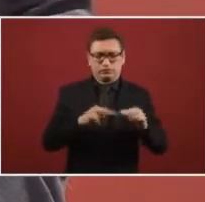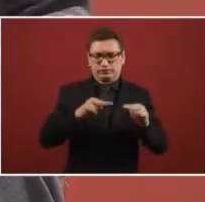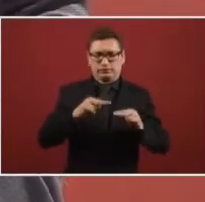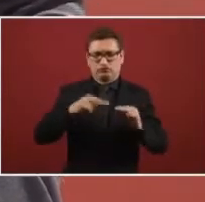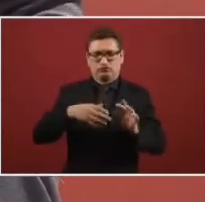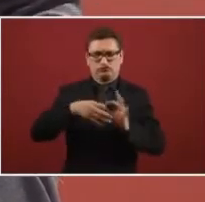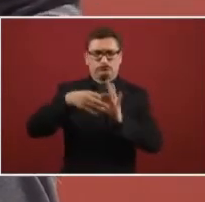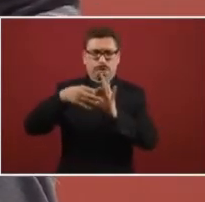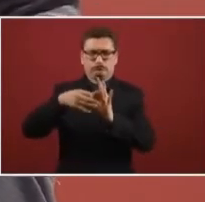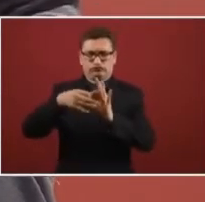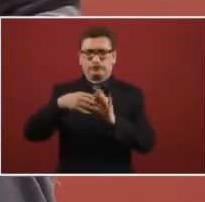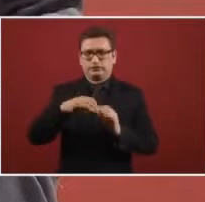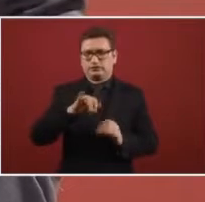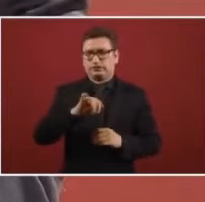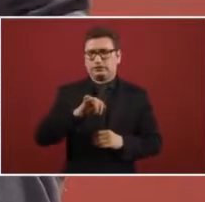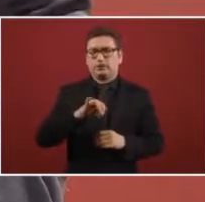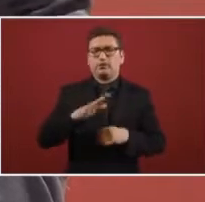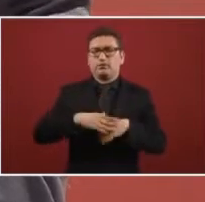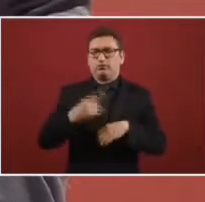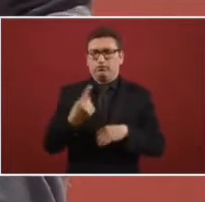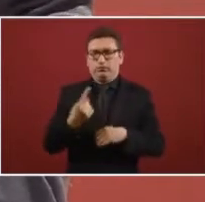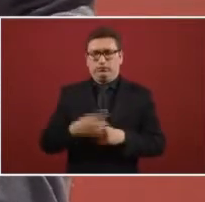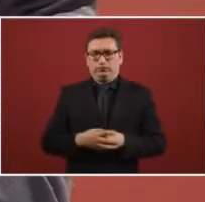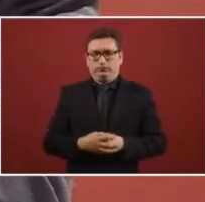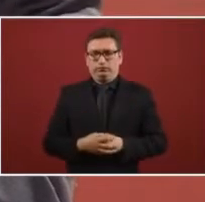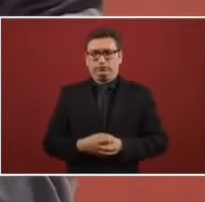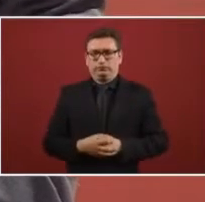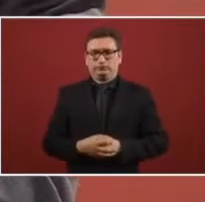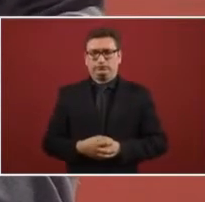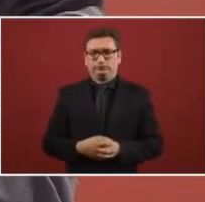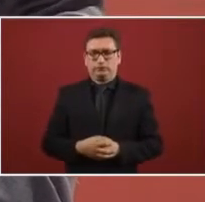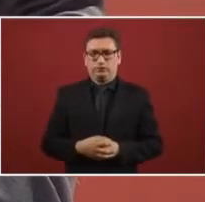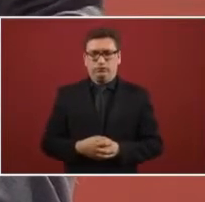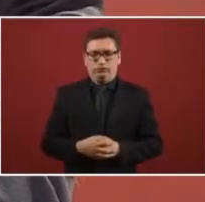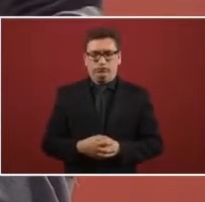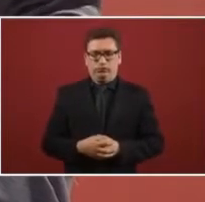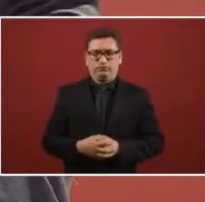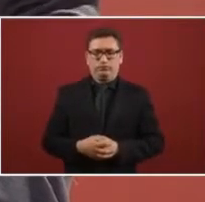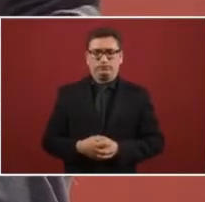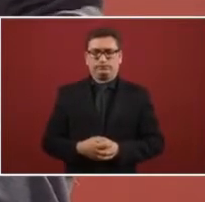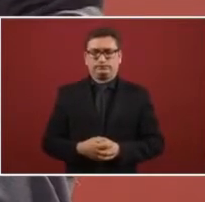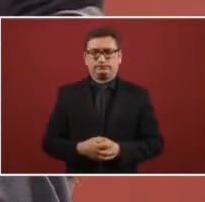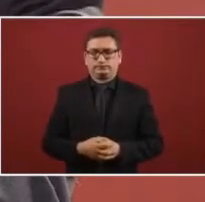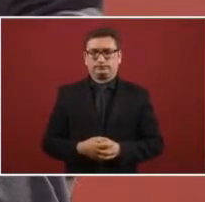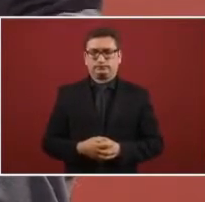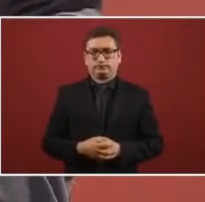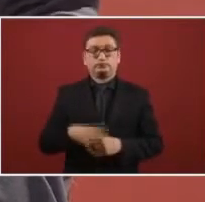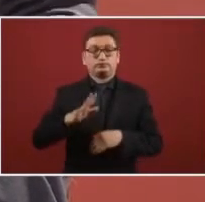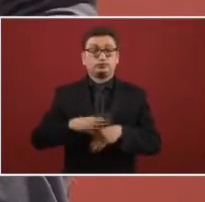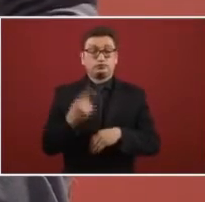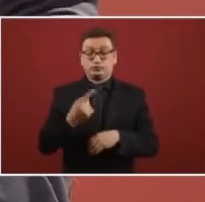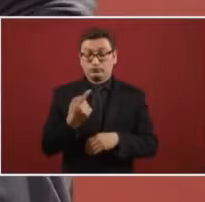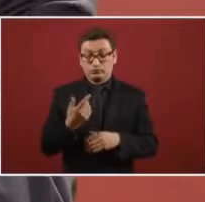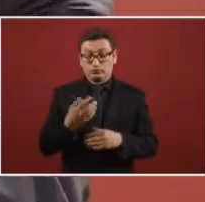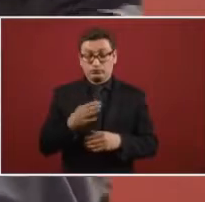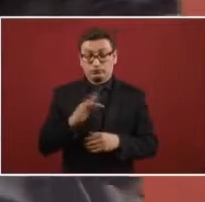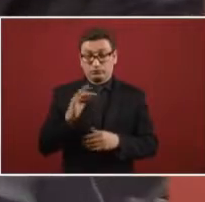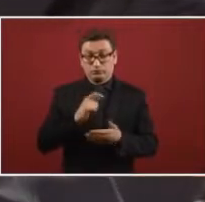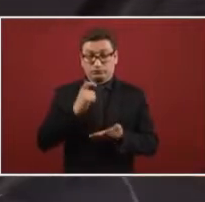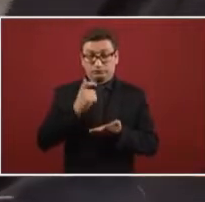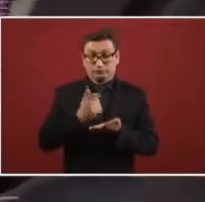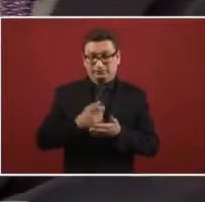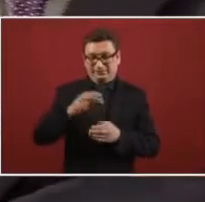Because if it's an increase according to inflation, then we